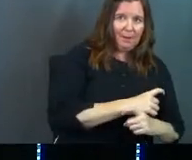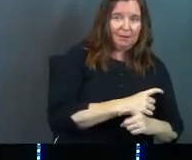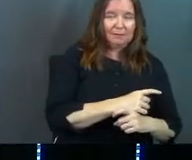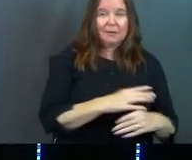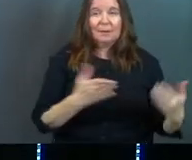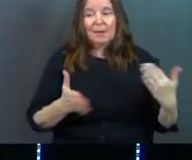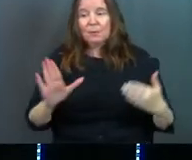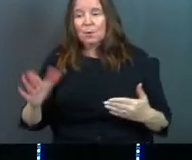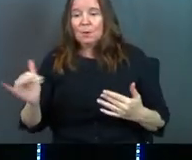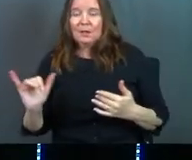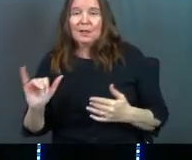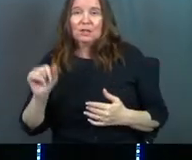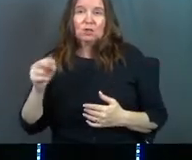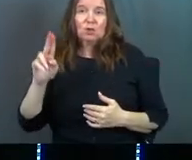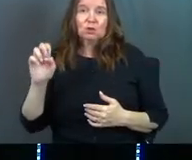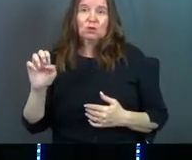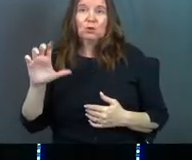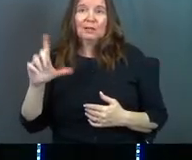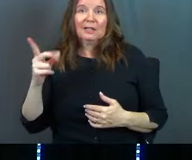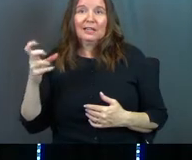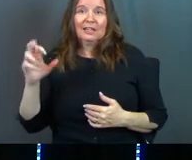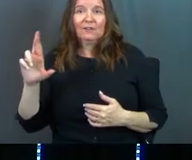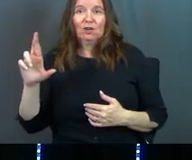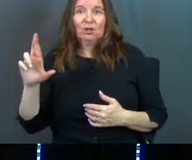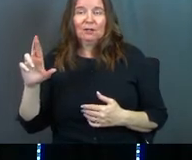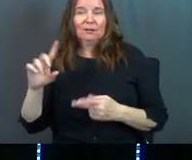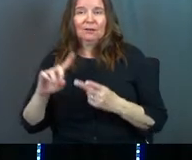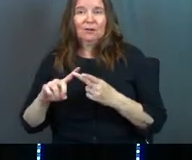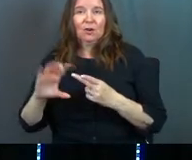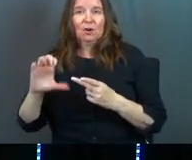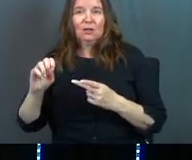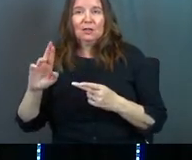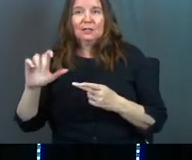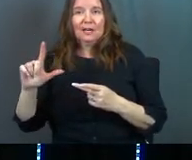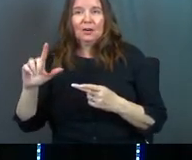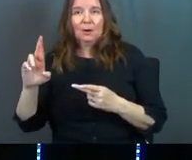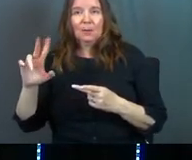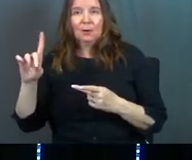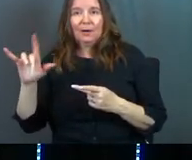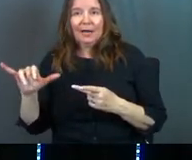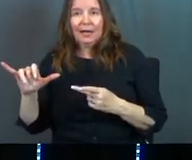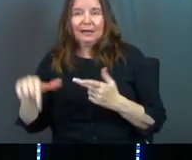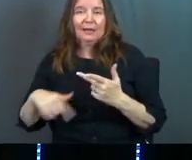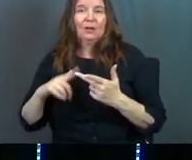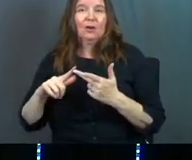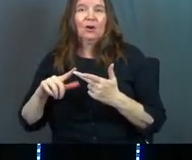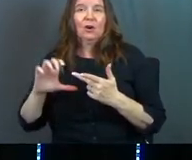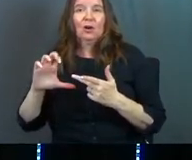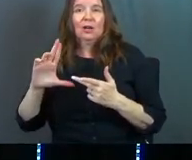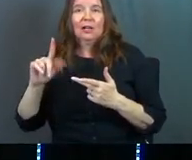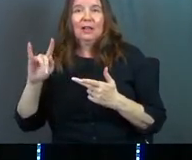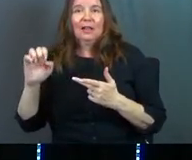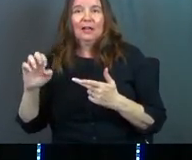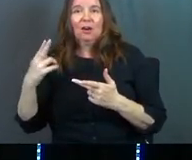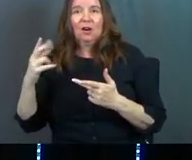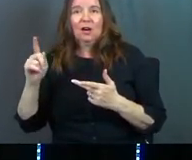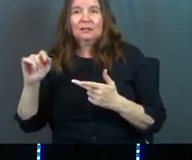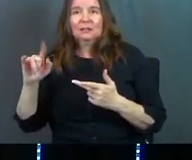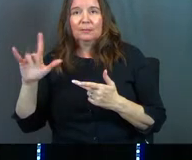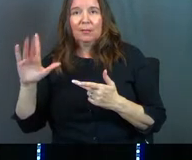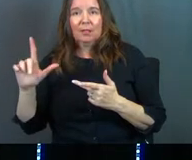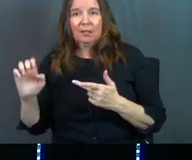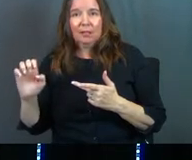maybe yours was like June Cleaver, you know, or Carol Brady or Claire Hoxtable. It's just the perfect mom.